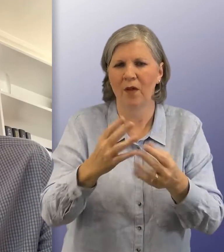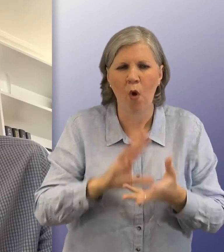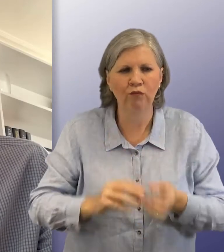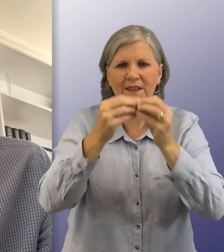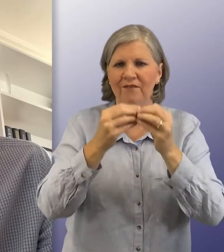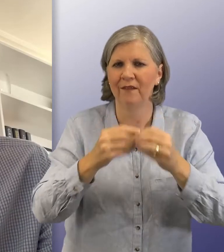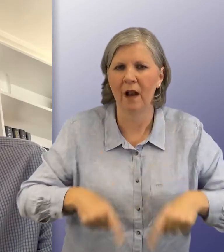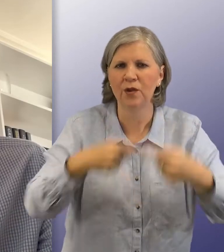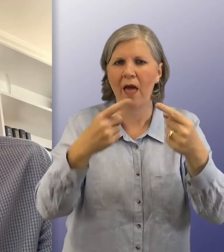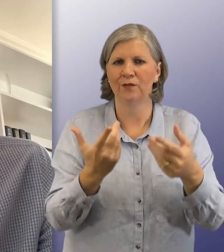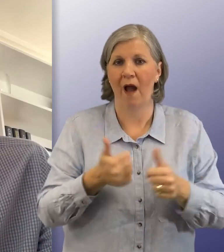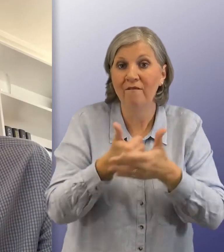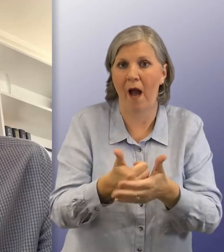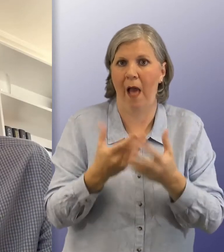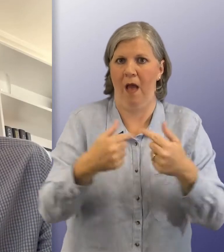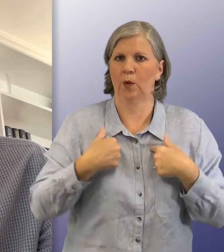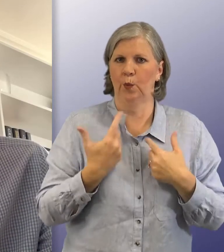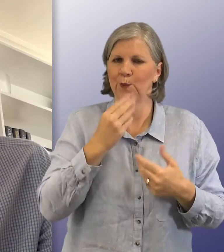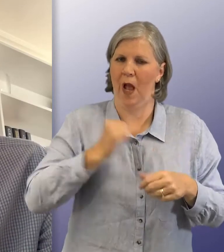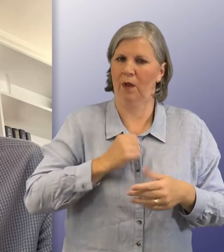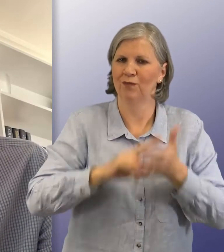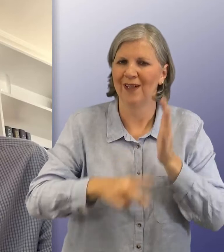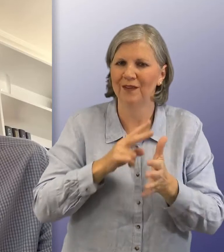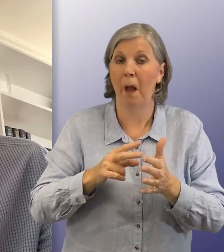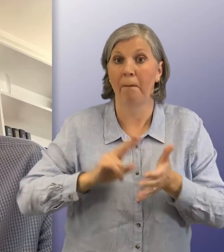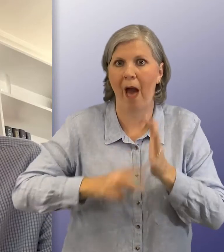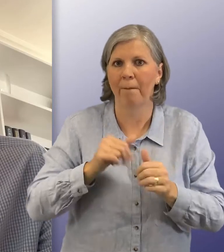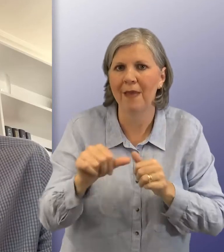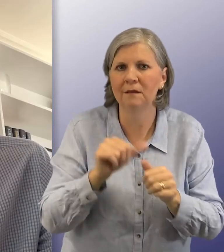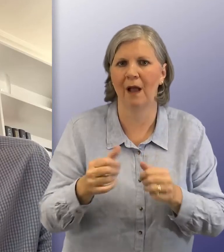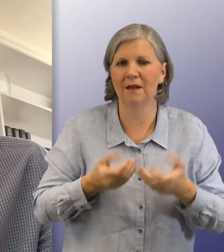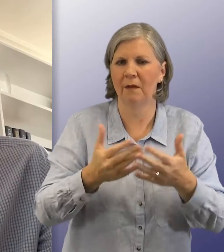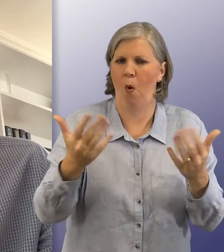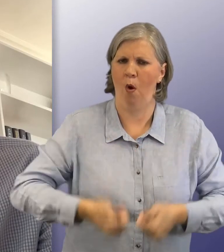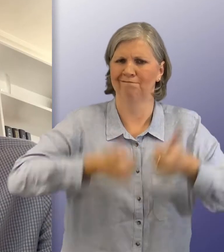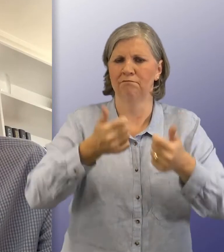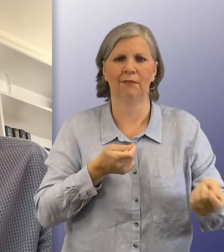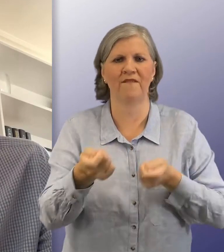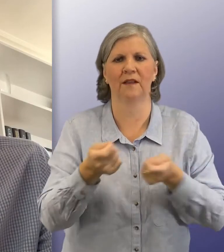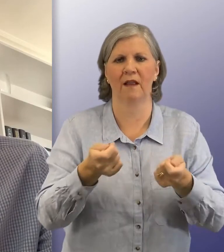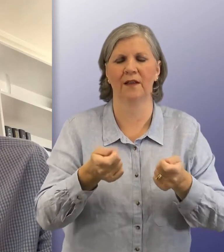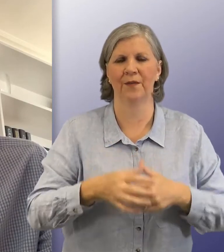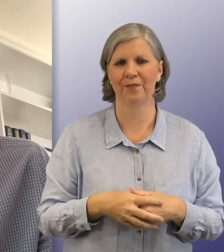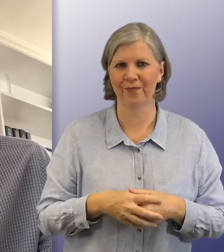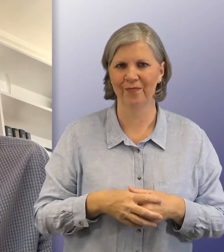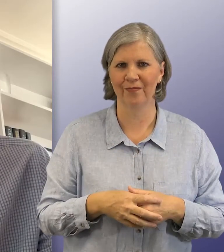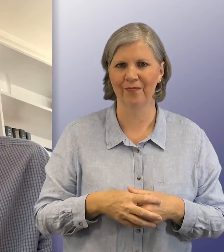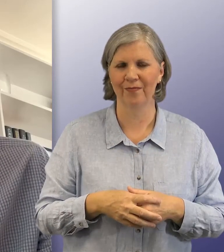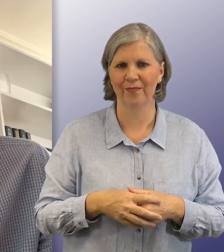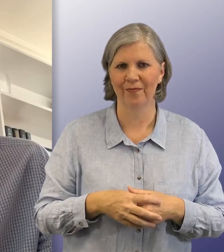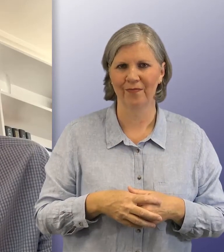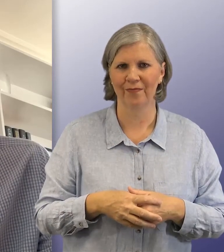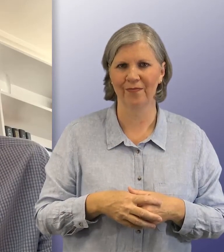experience to offer constructive challenge and advice which helps us to implement our strategy and plans better and deliver